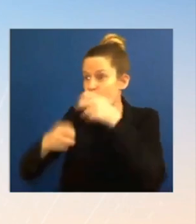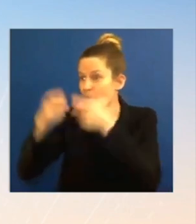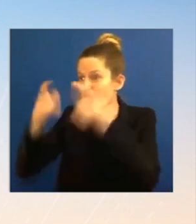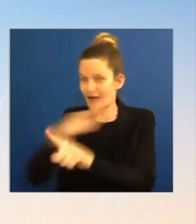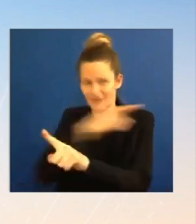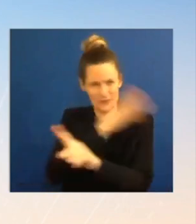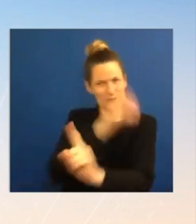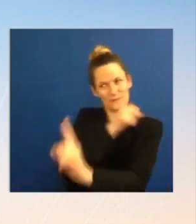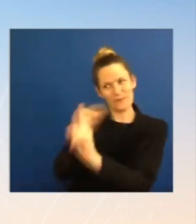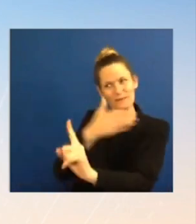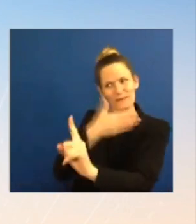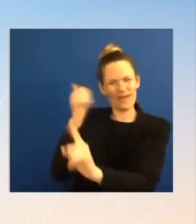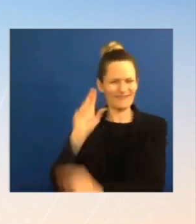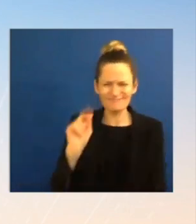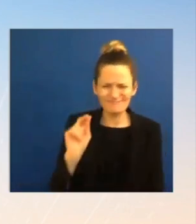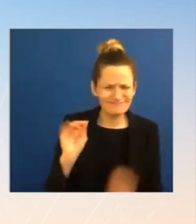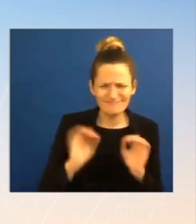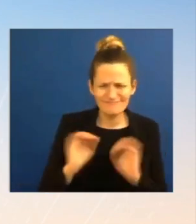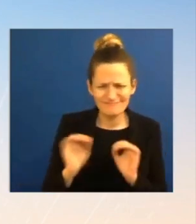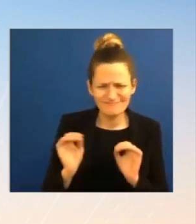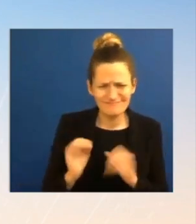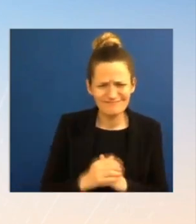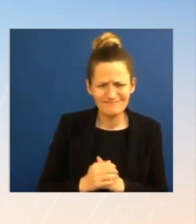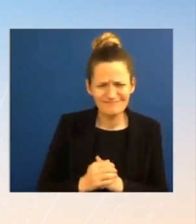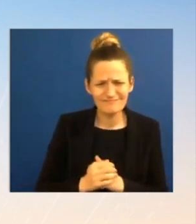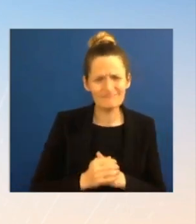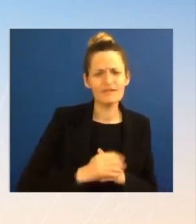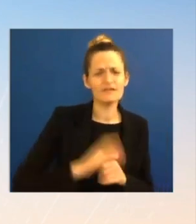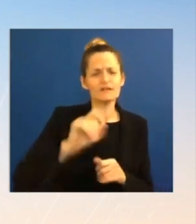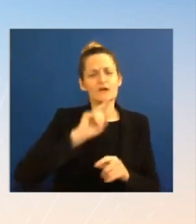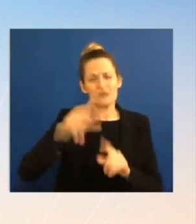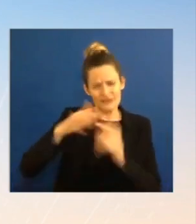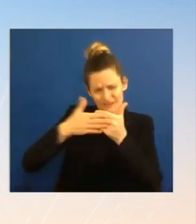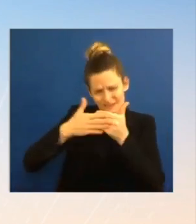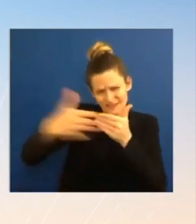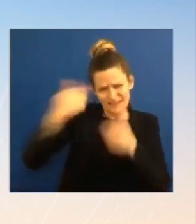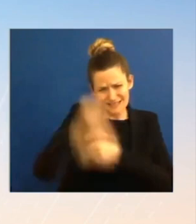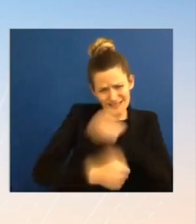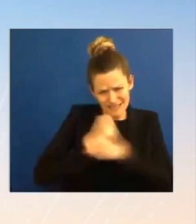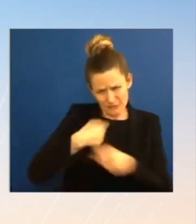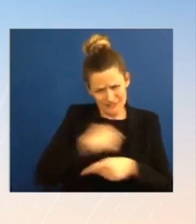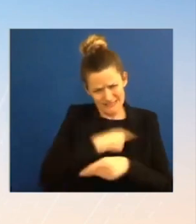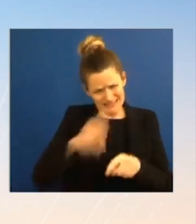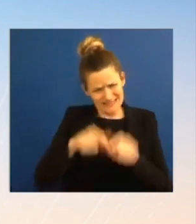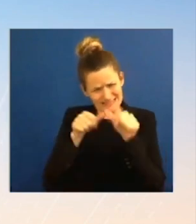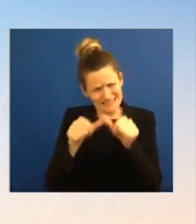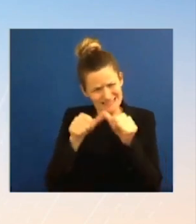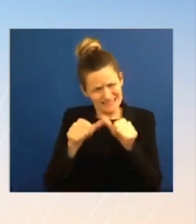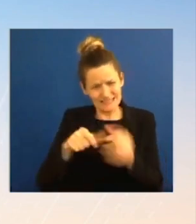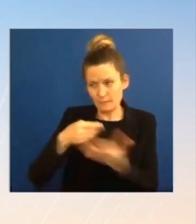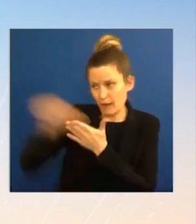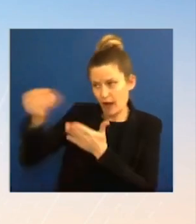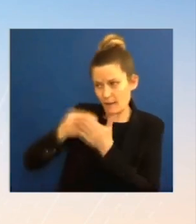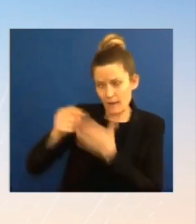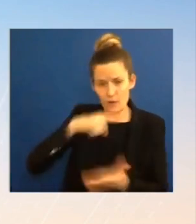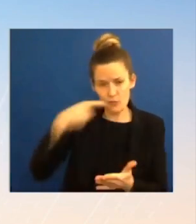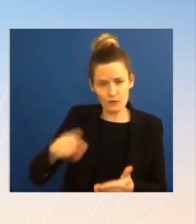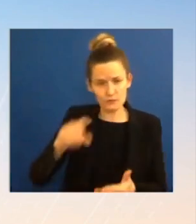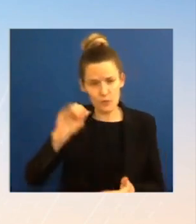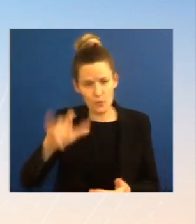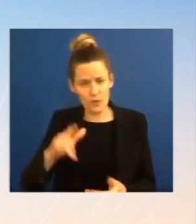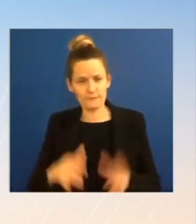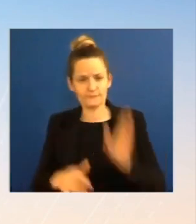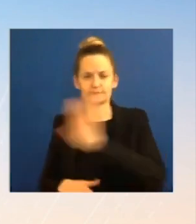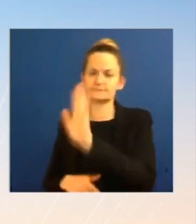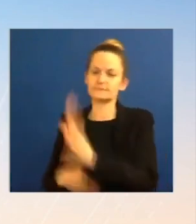you know, take to bring down prices, as you're saying, we should just continue to buy Russian oil? Ms. Well, again, Jackie, I think you're familiar with a number of